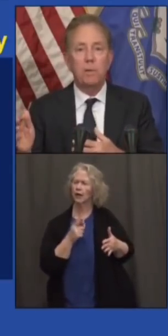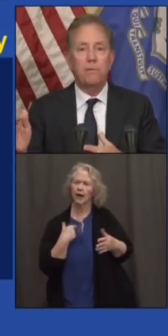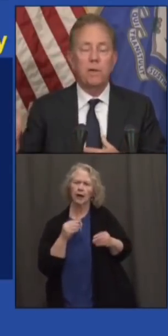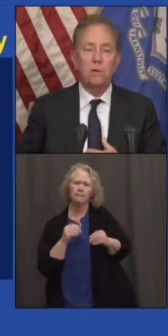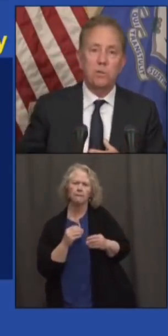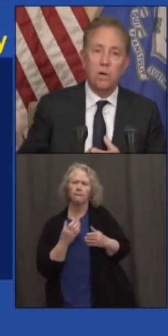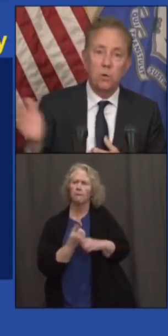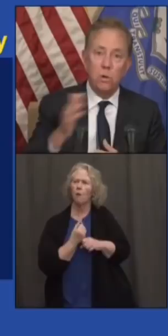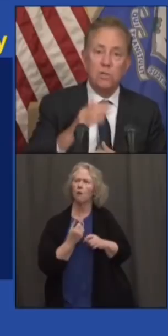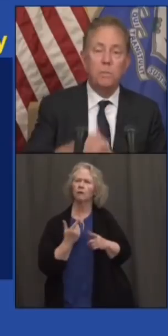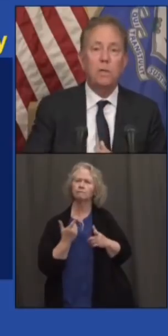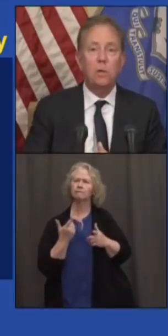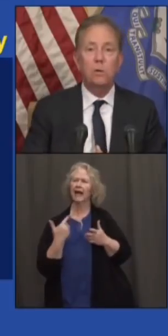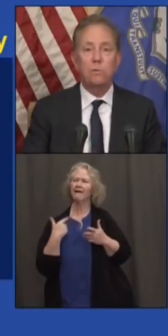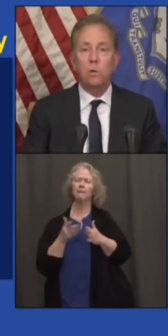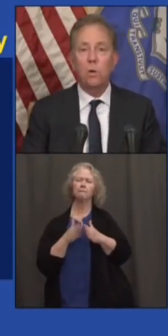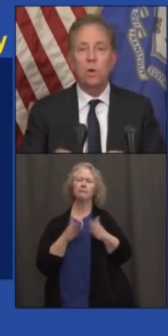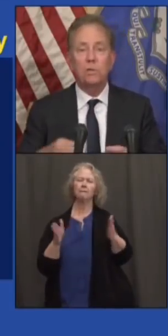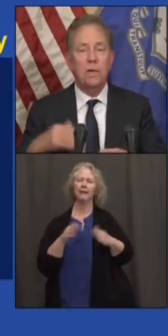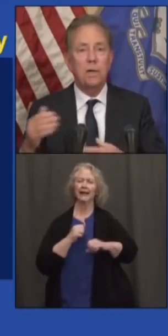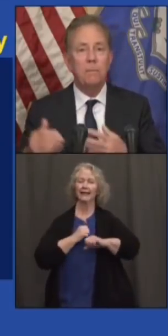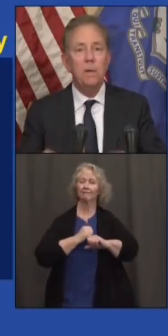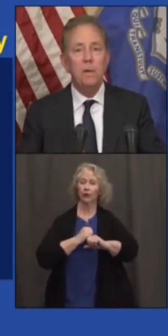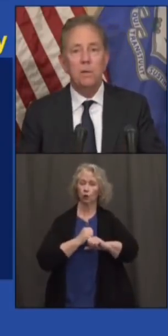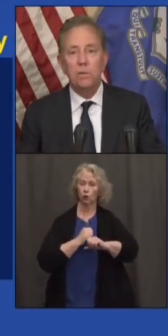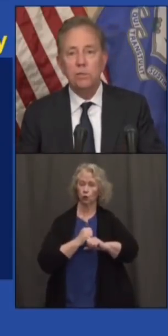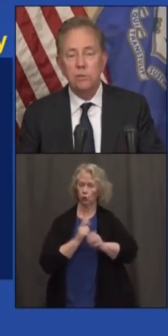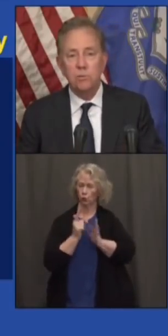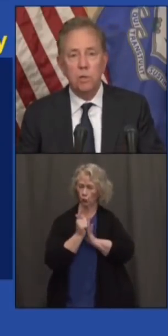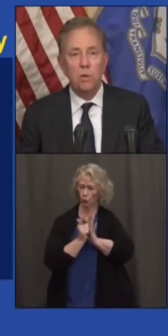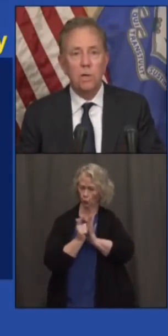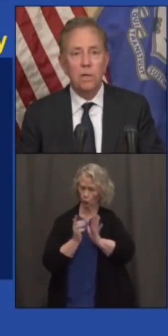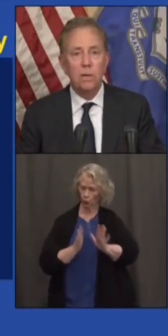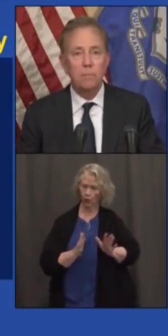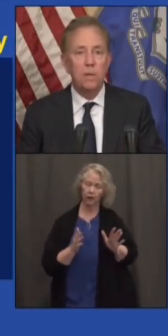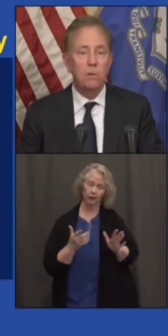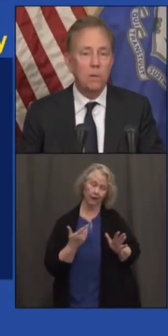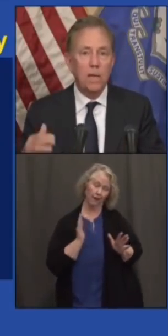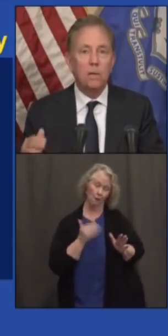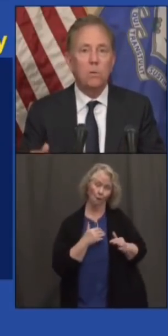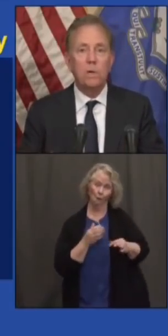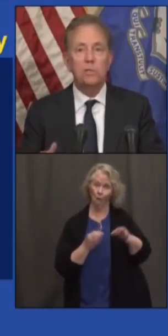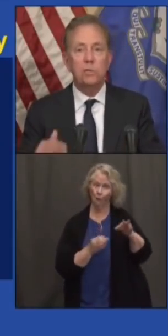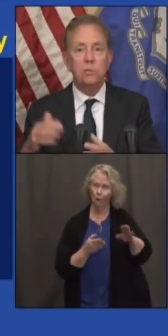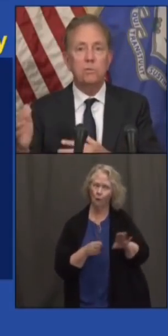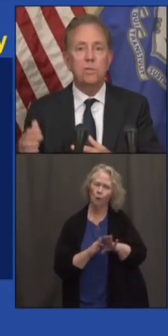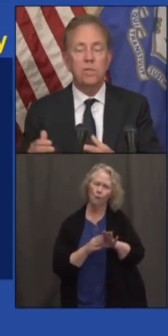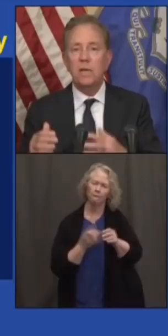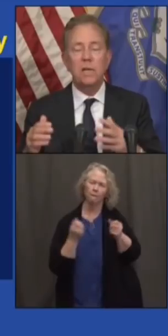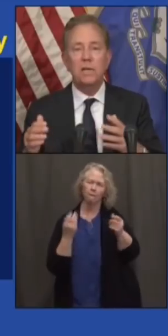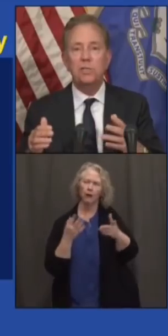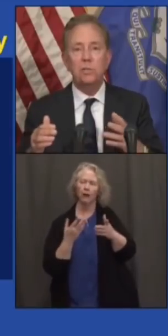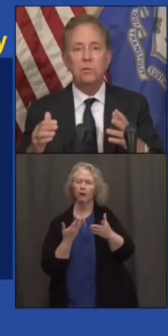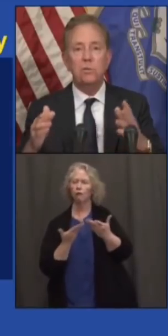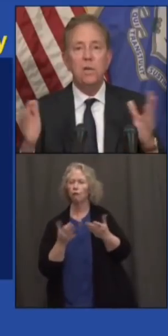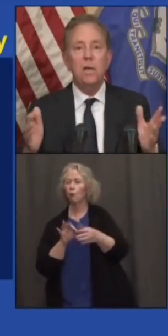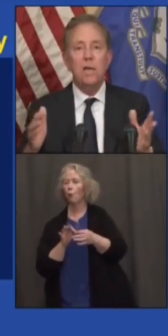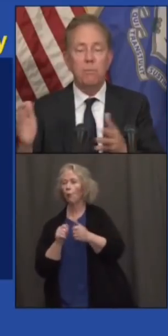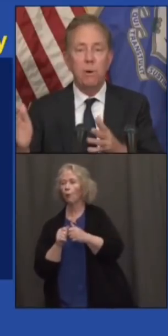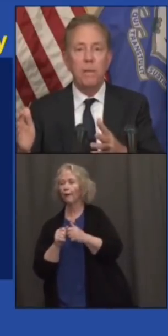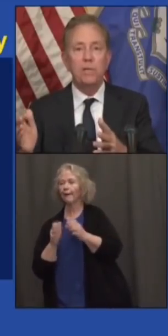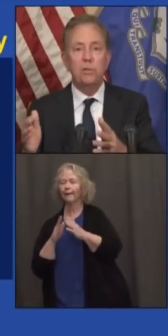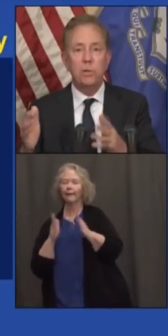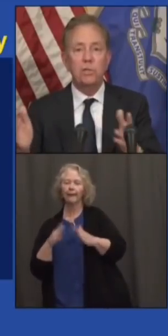to public defenders. Our courts have been closed for a long time. There are issues regarding, you know, landlord issues, tenant issues,